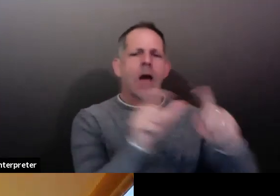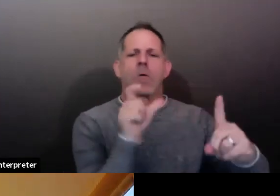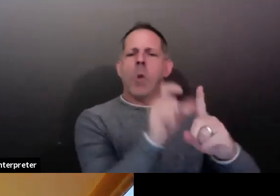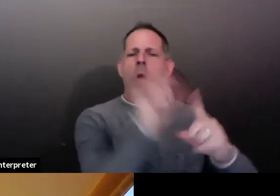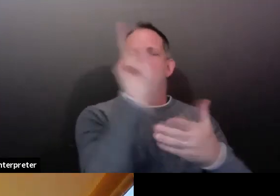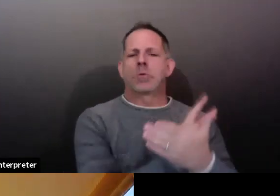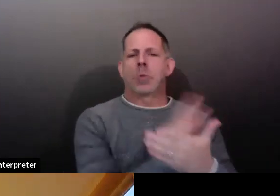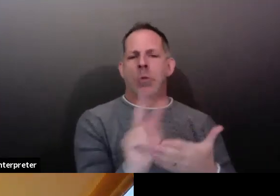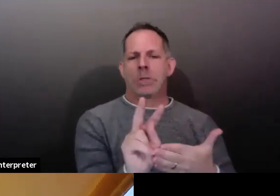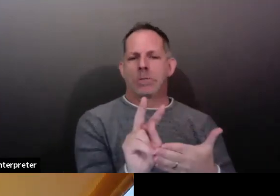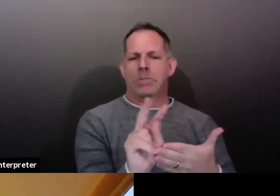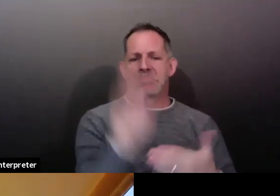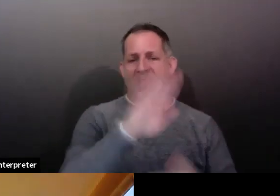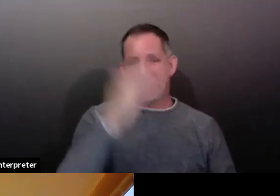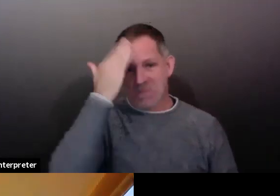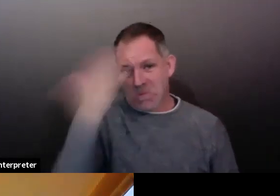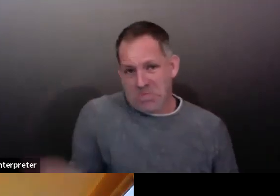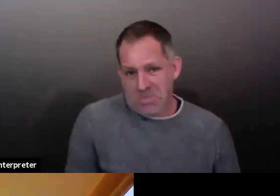Any further questions?